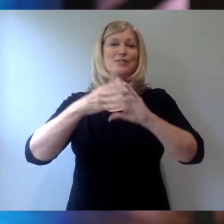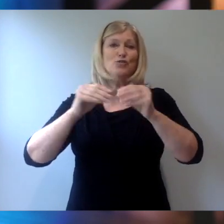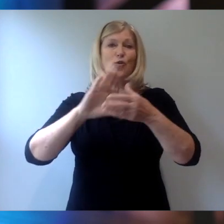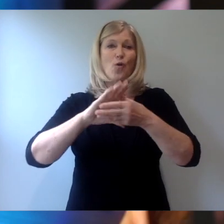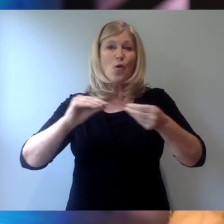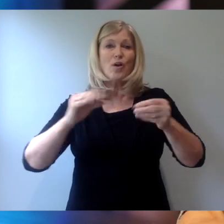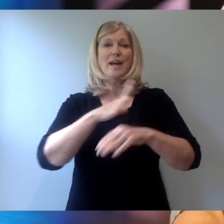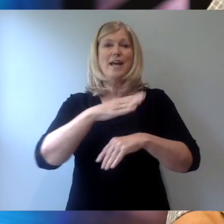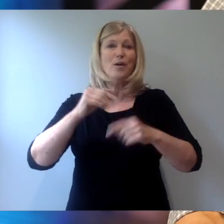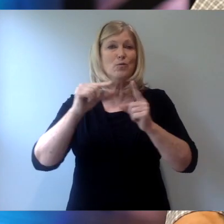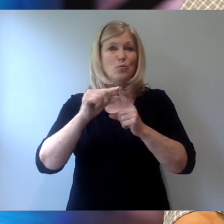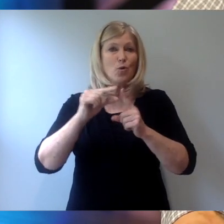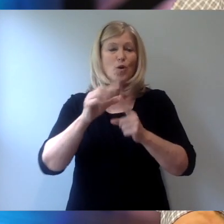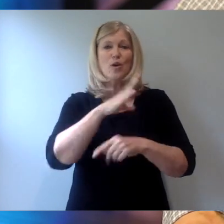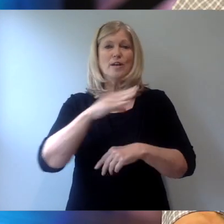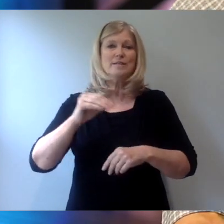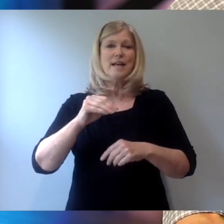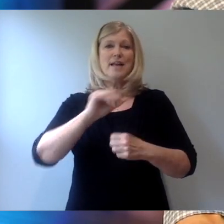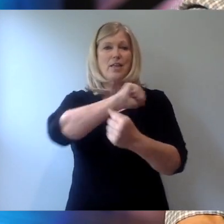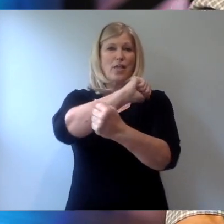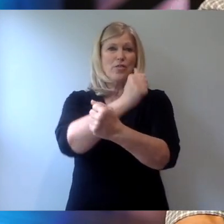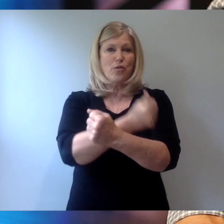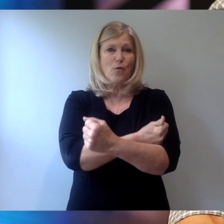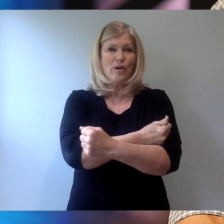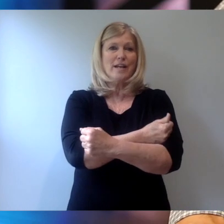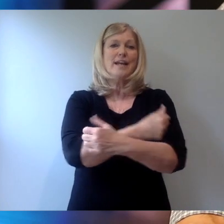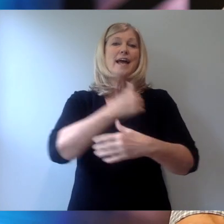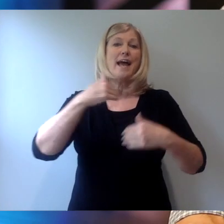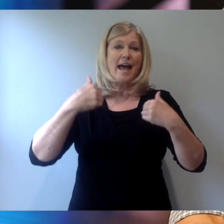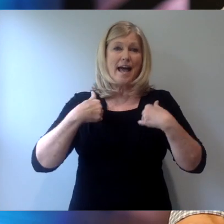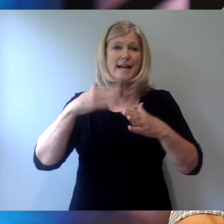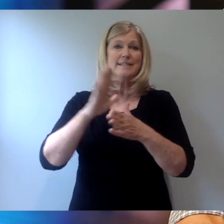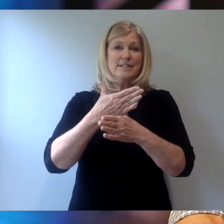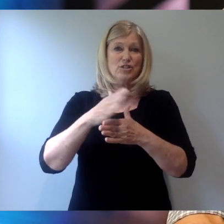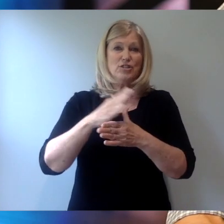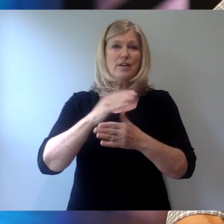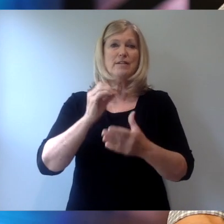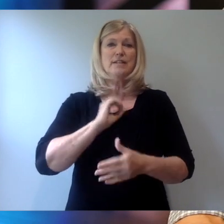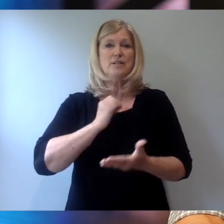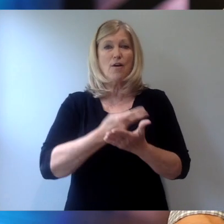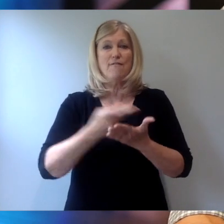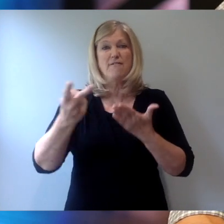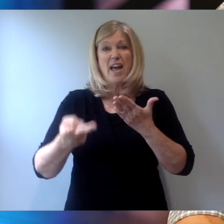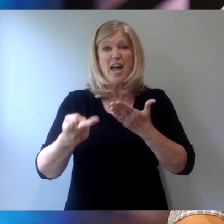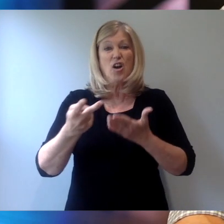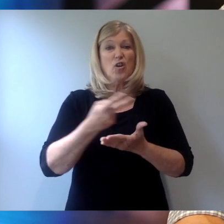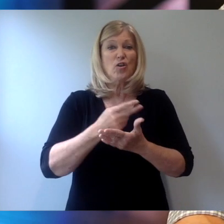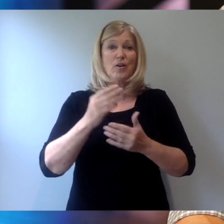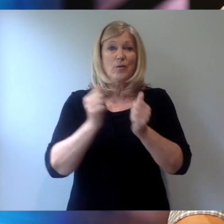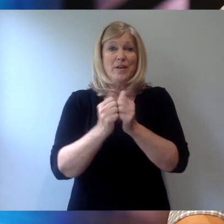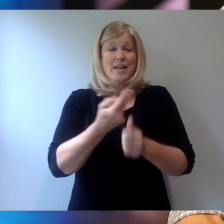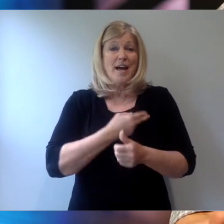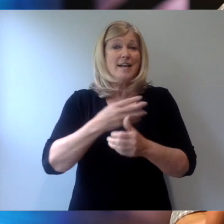words and for the authority that he has in sharing his own failure with us and his